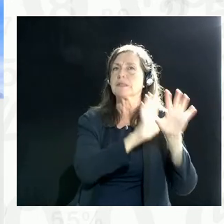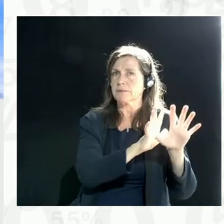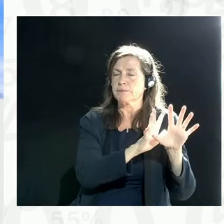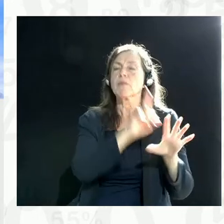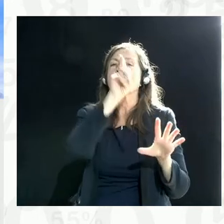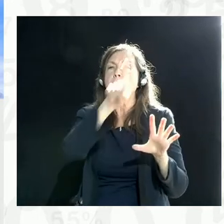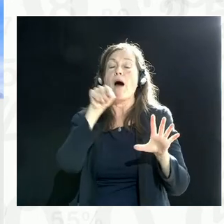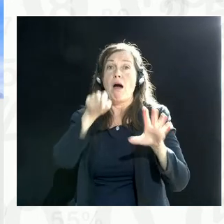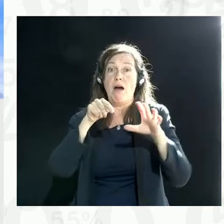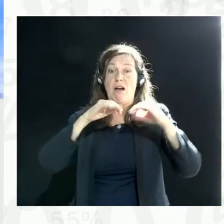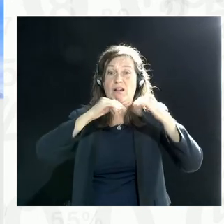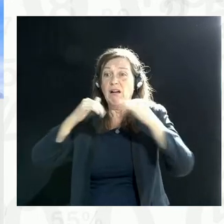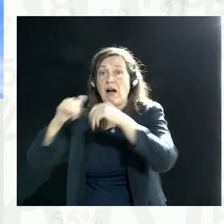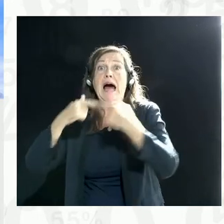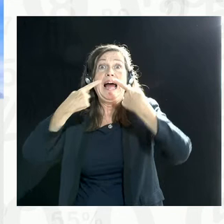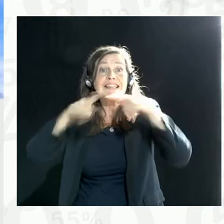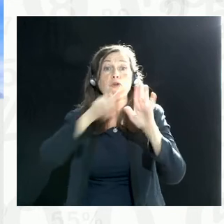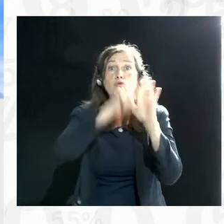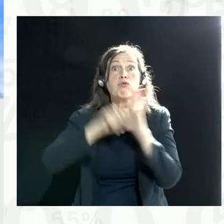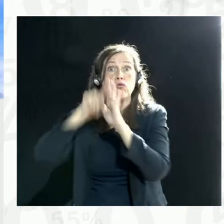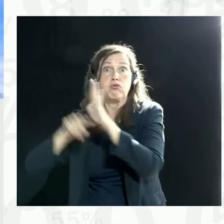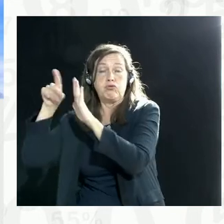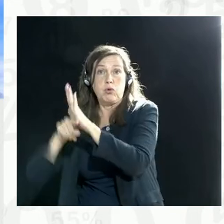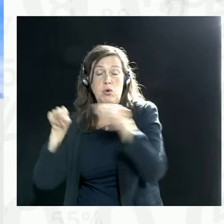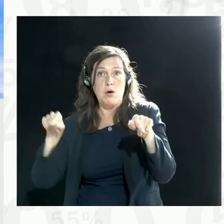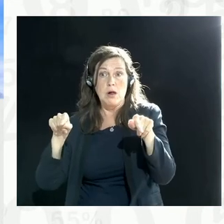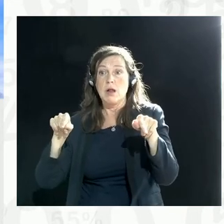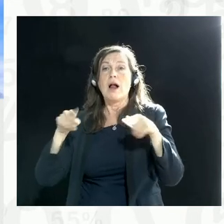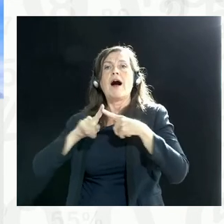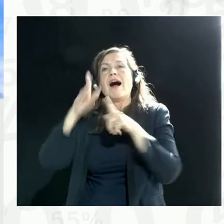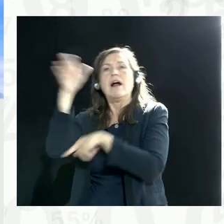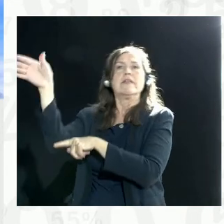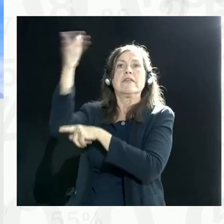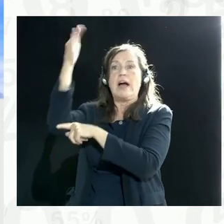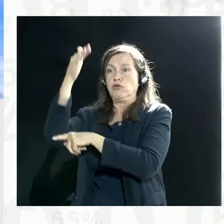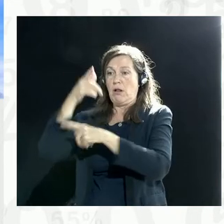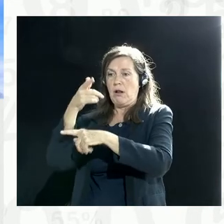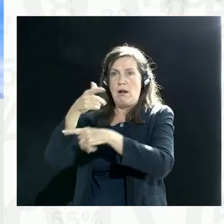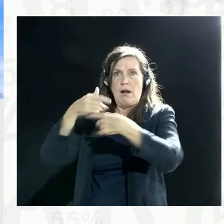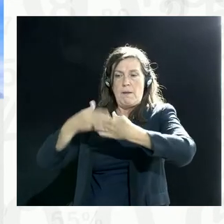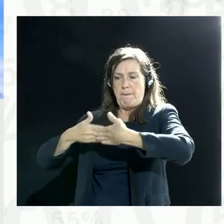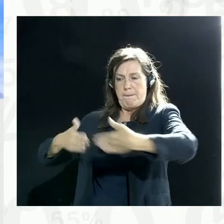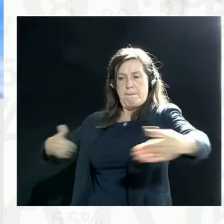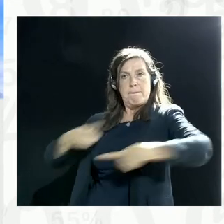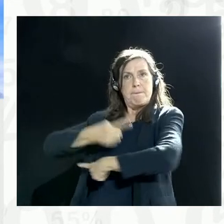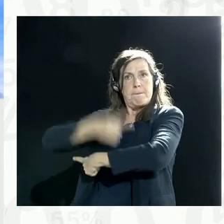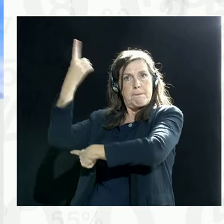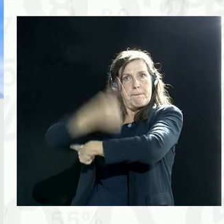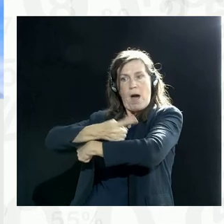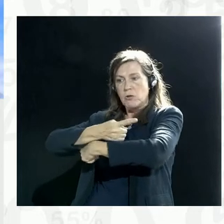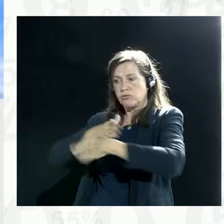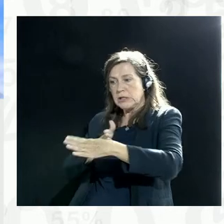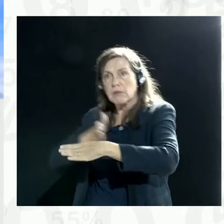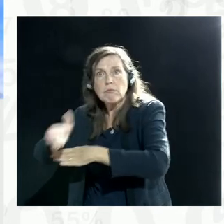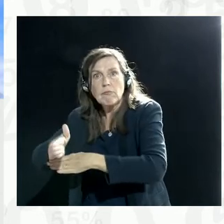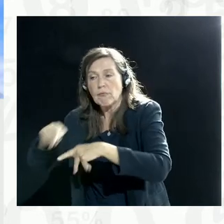this fragmentation, and we need to respect national boundaries, but find a way to harmonize approaches to the use of